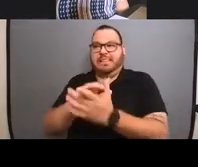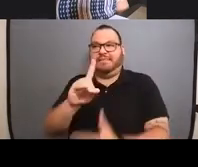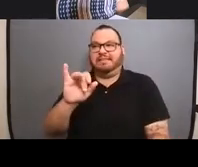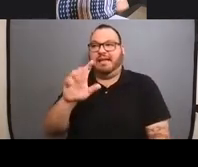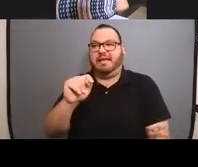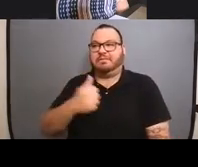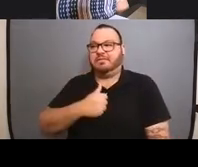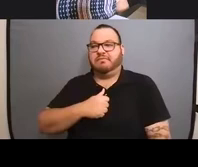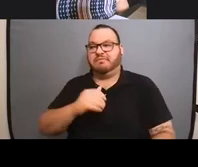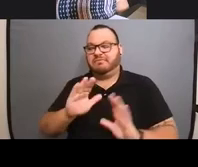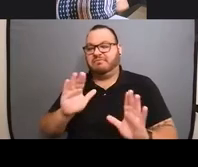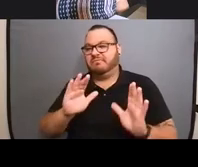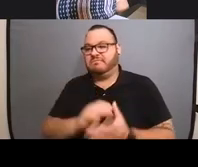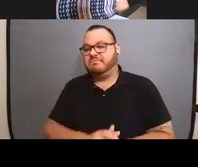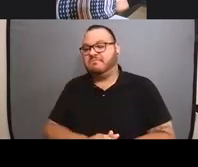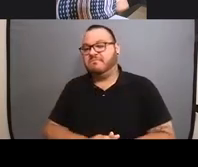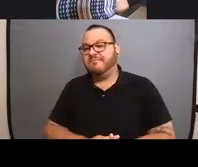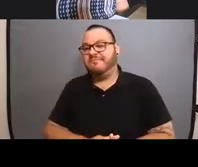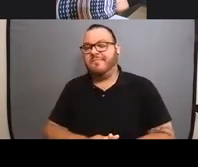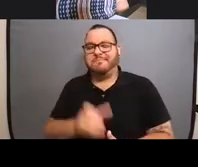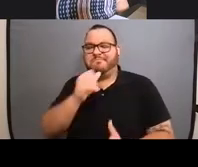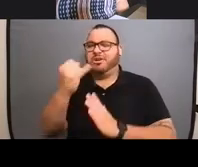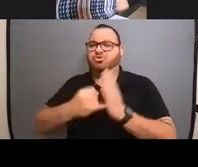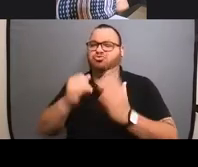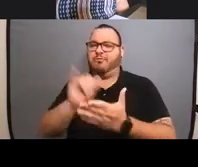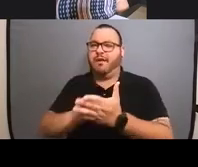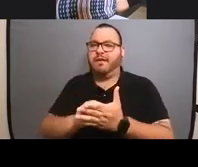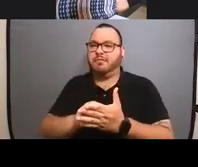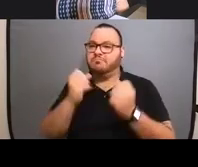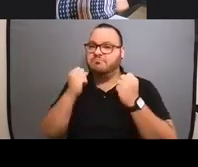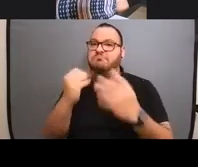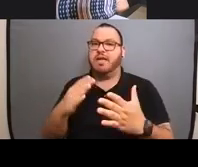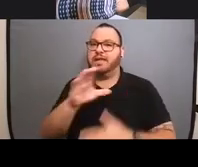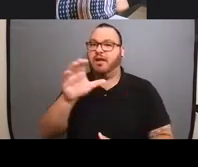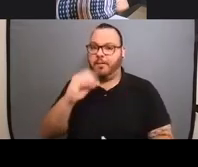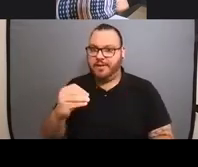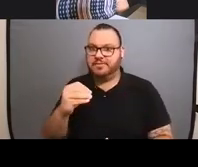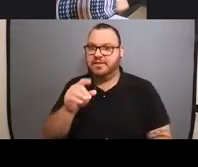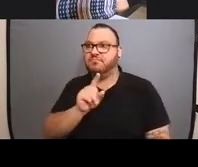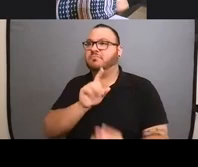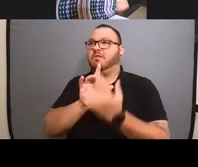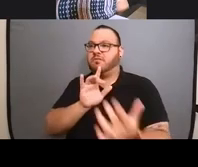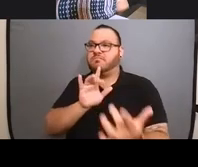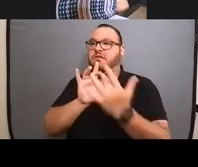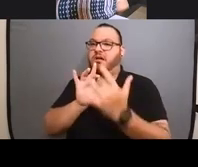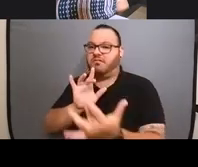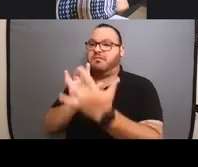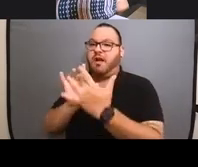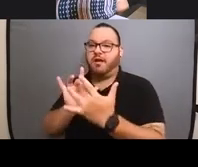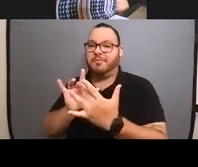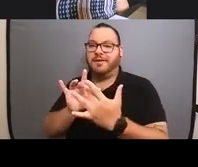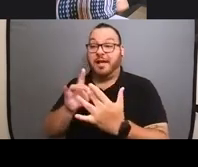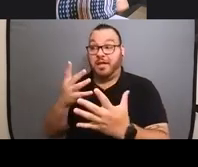not going to, I'm not going to draw that. I've been approached by a lot of companies that would want me to do that actually, but I won't do it.